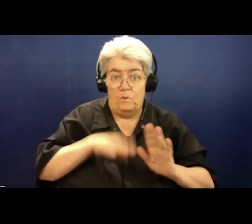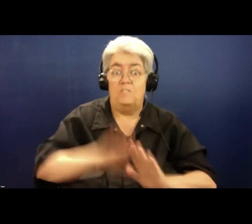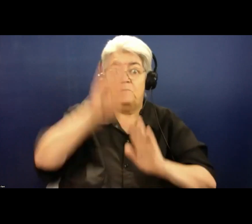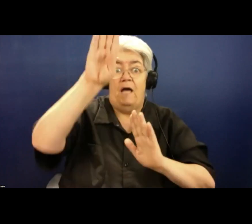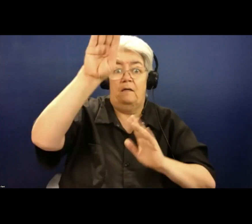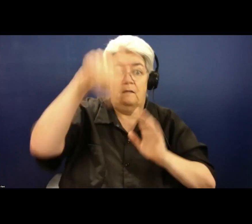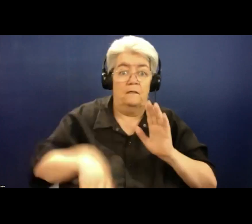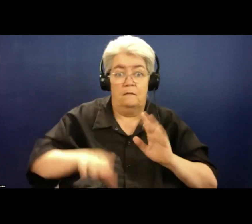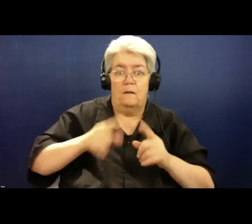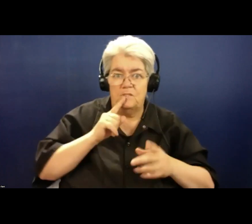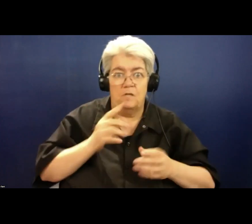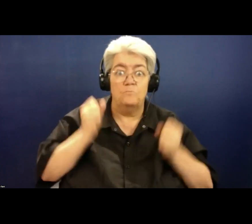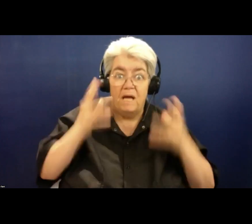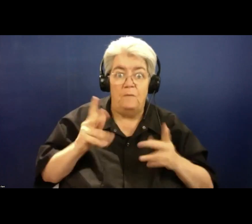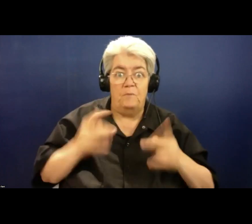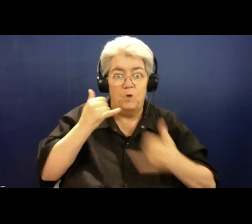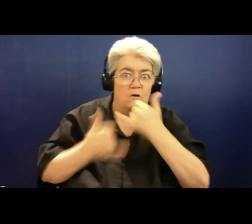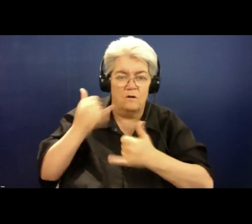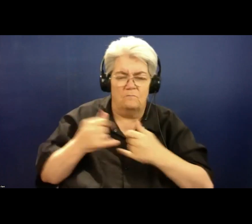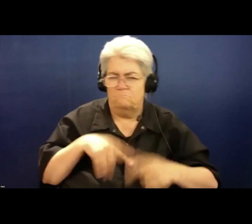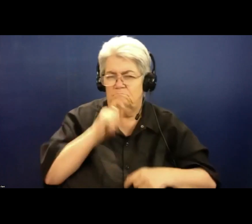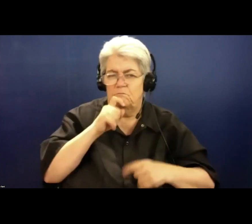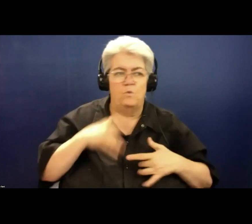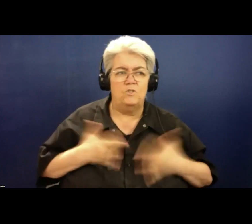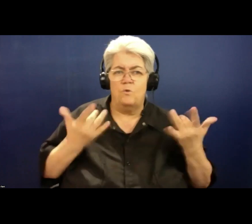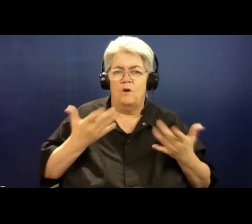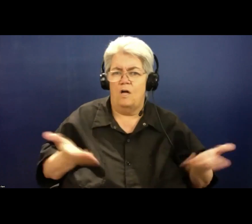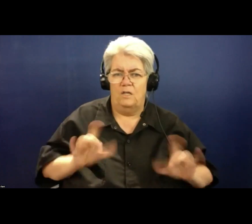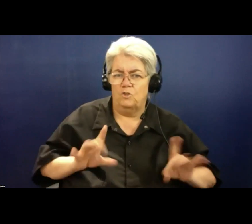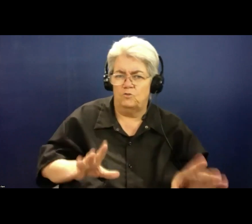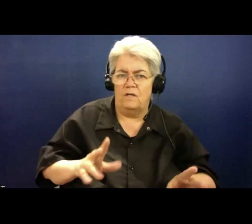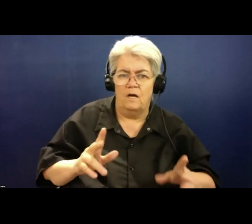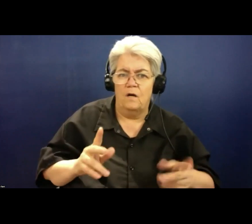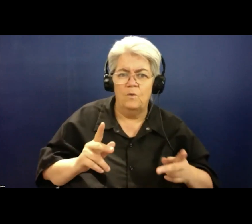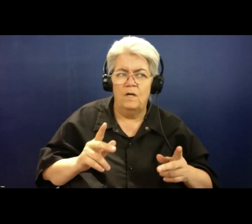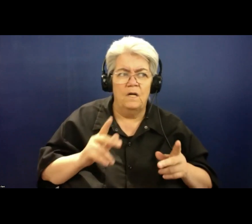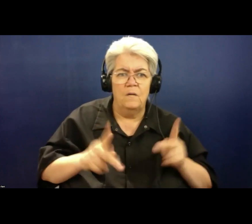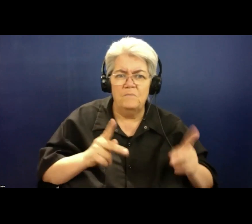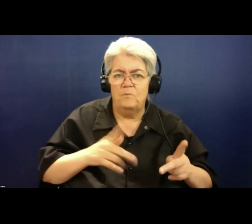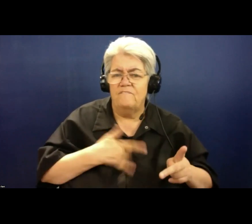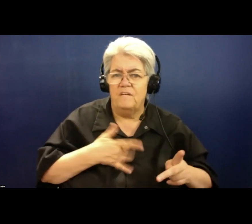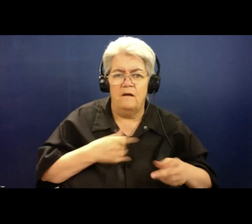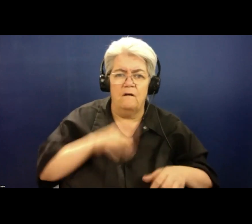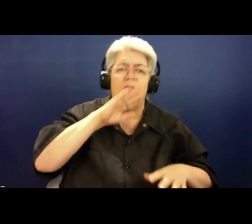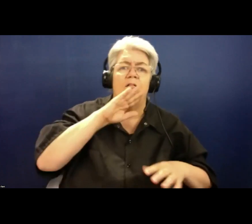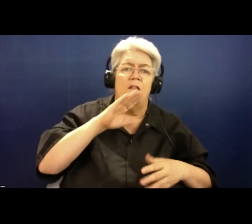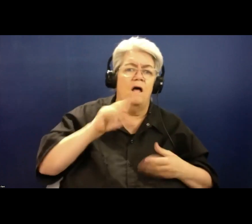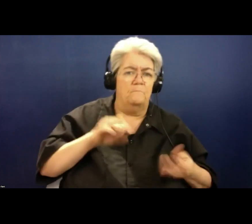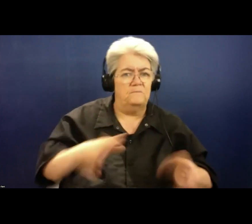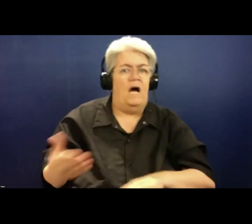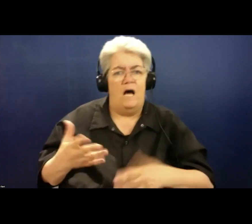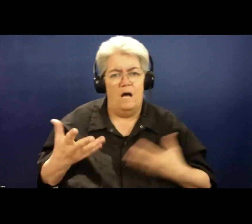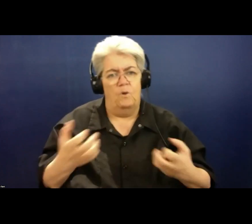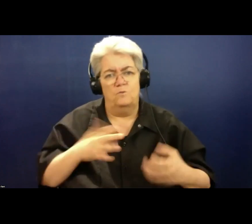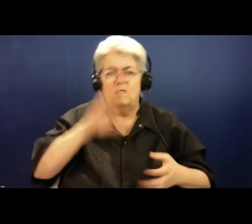I'd almost panic saying, what's going wrong in Australia? What's going wrong with our brothers and sisters in the community that we're seeing an increase in